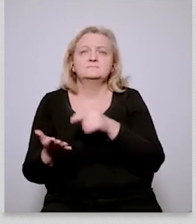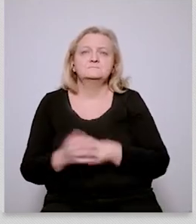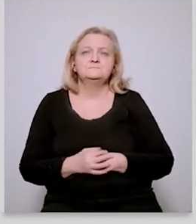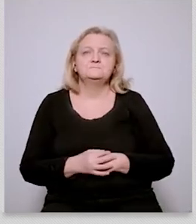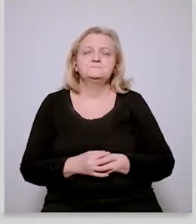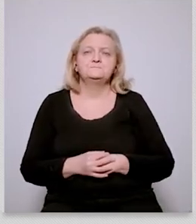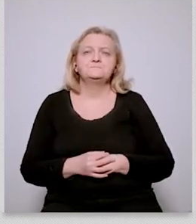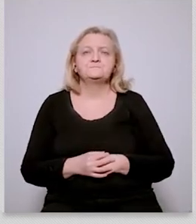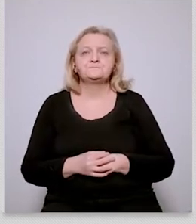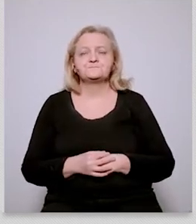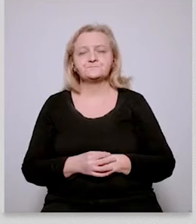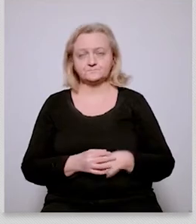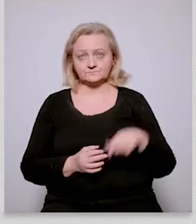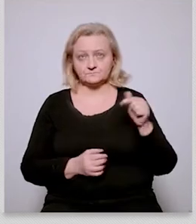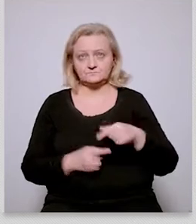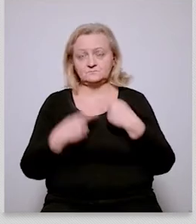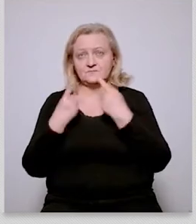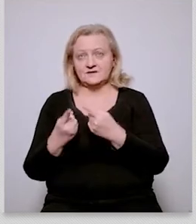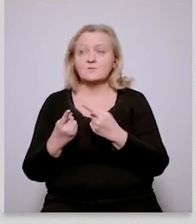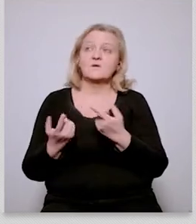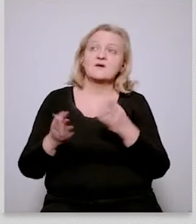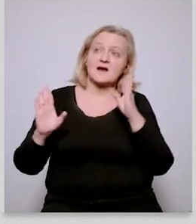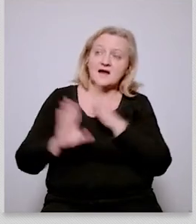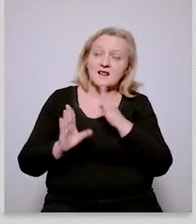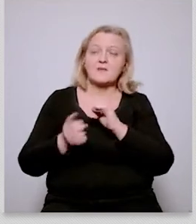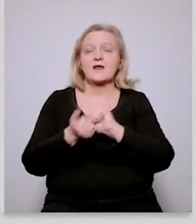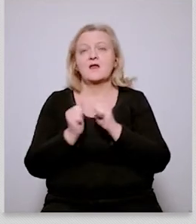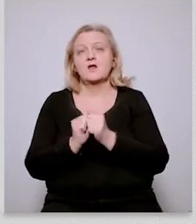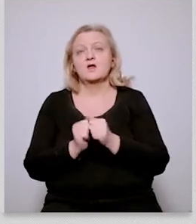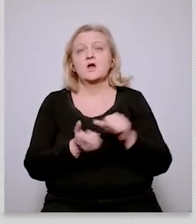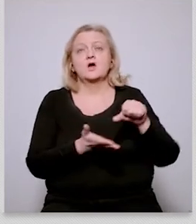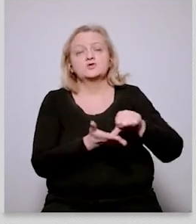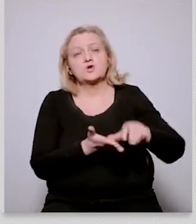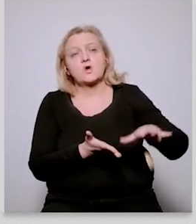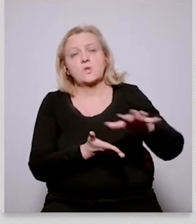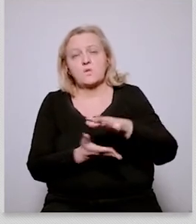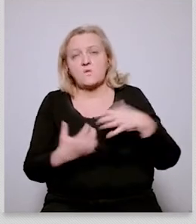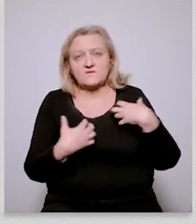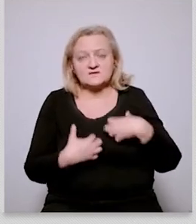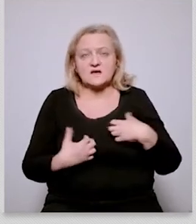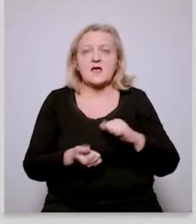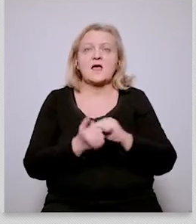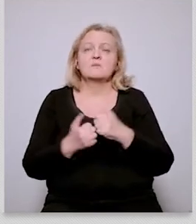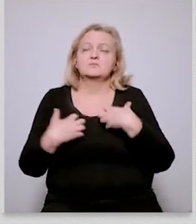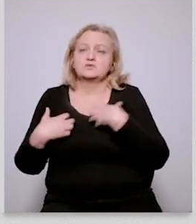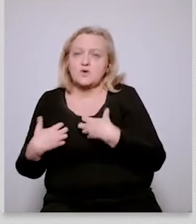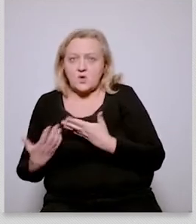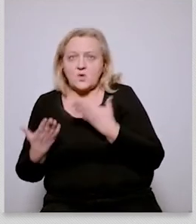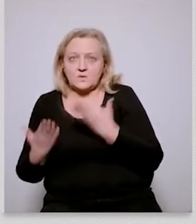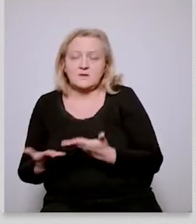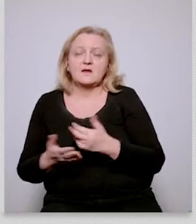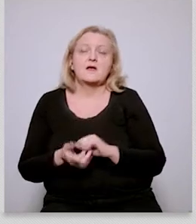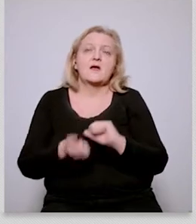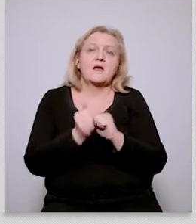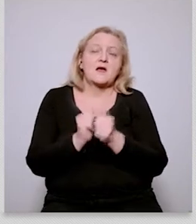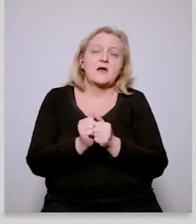or you needed to talk about nature or you needed to talk about air pollution that in a sense in order to get into